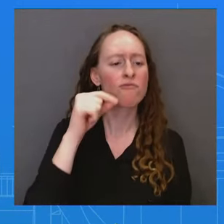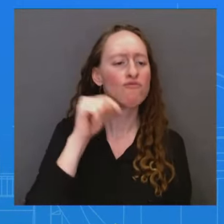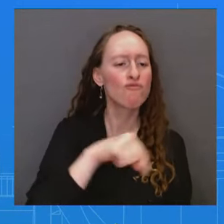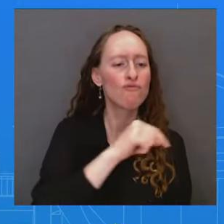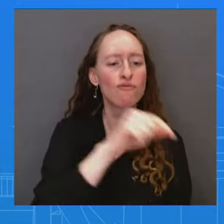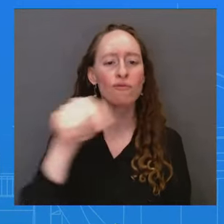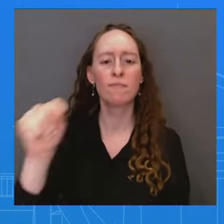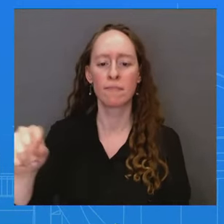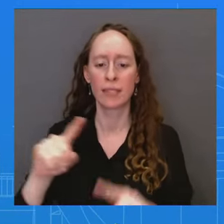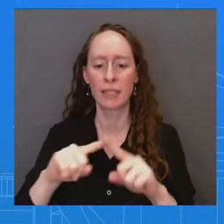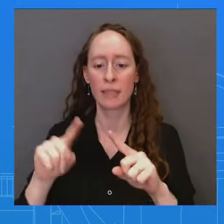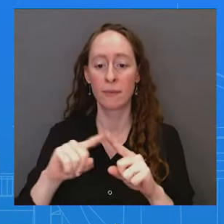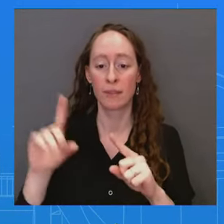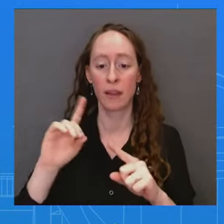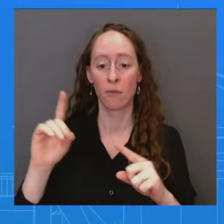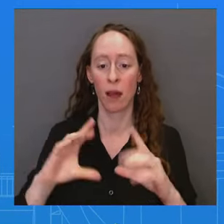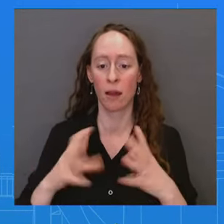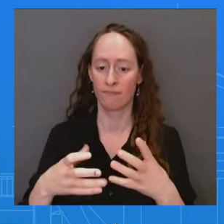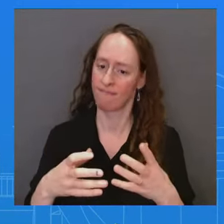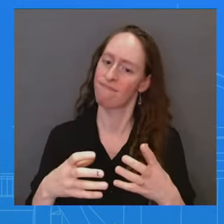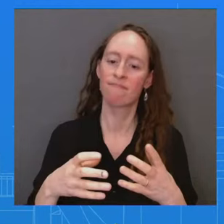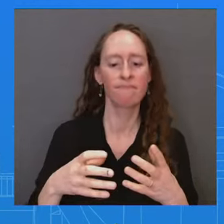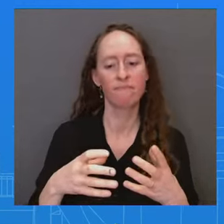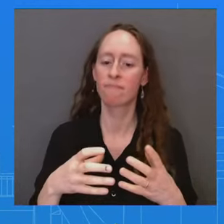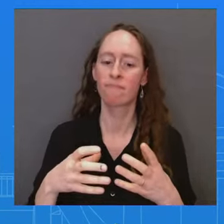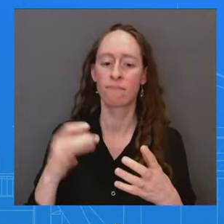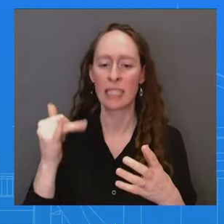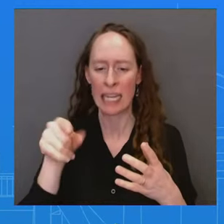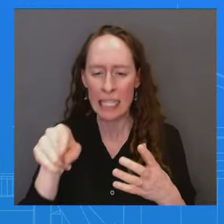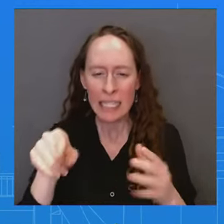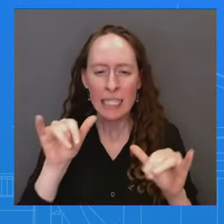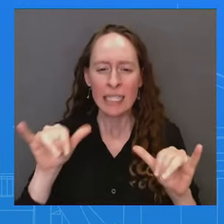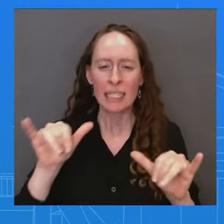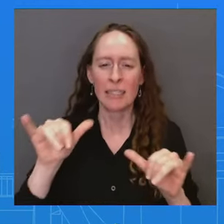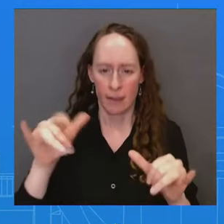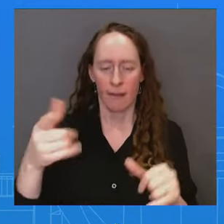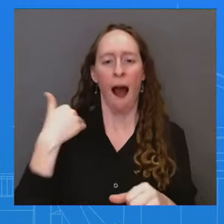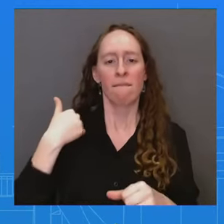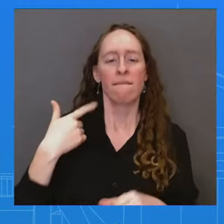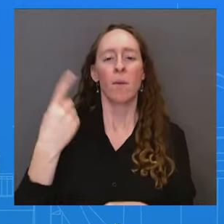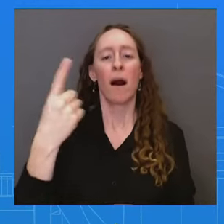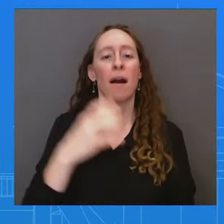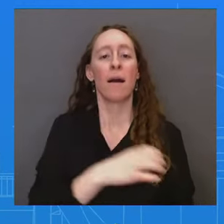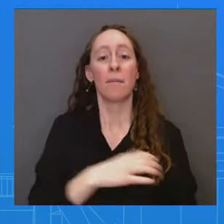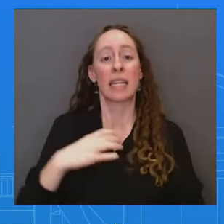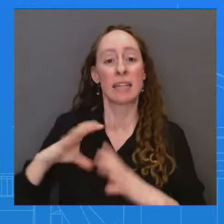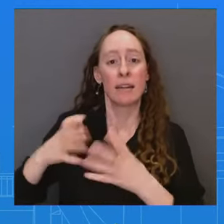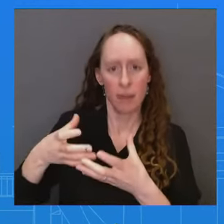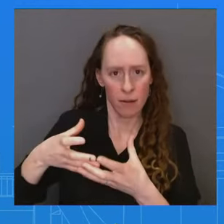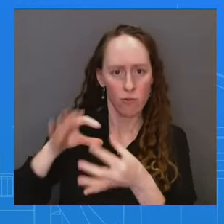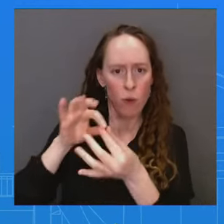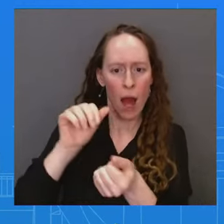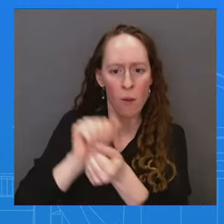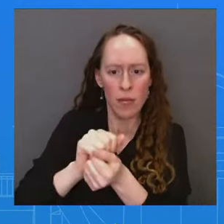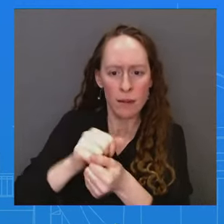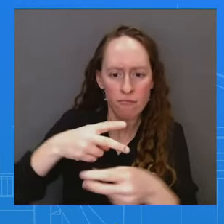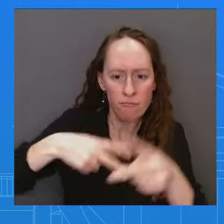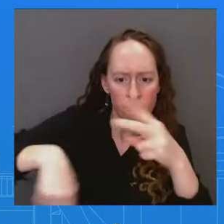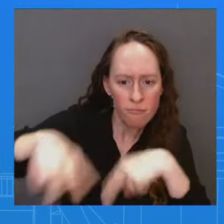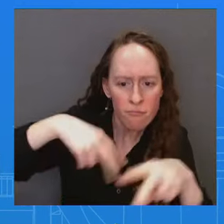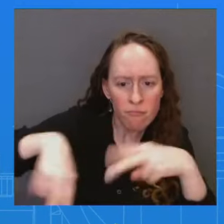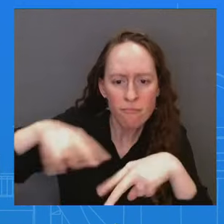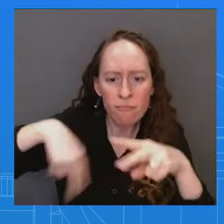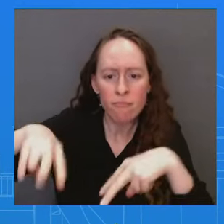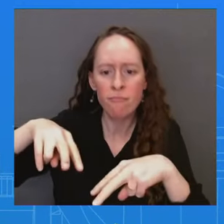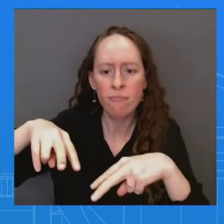request to bypass congressional oversight of arms transfer to Israel. Your comments? Secretary — it's hard for me to comment on